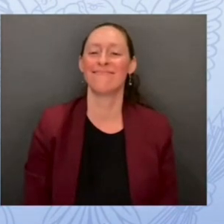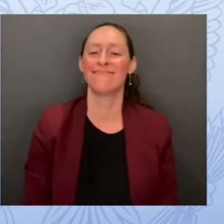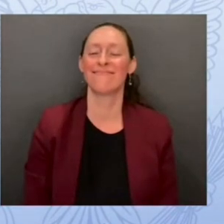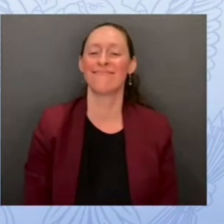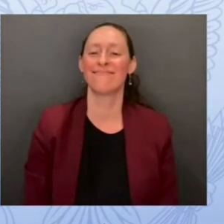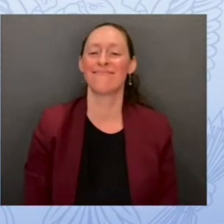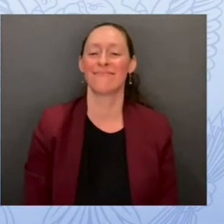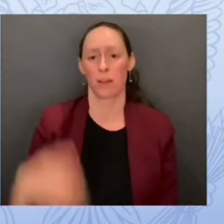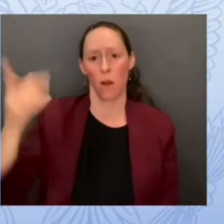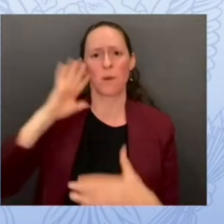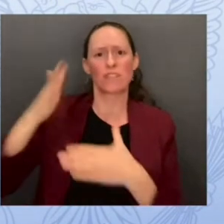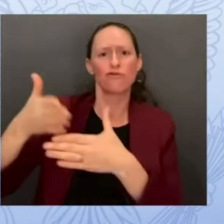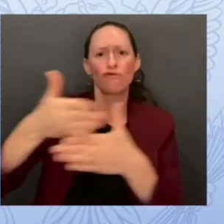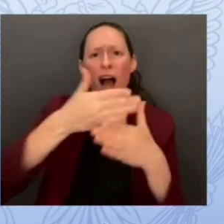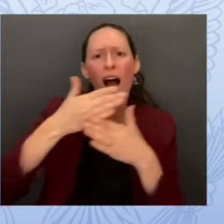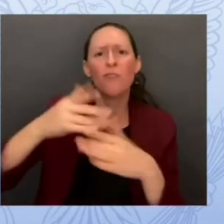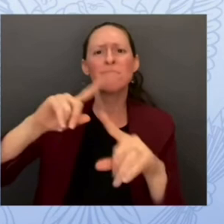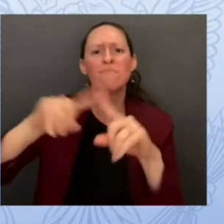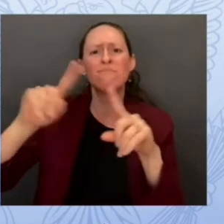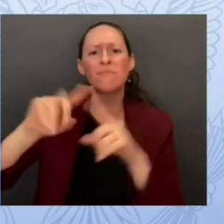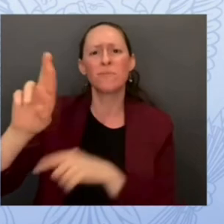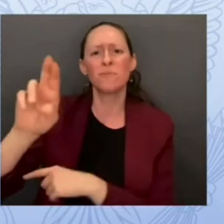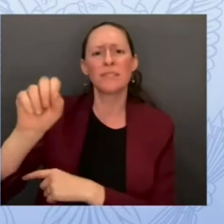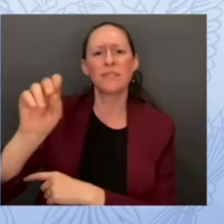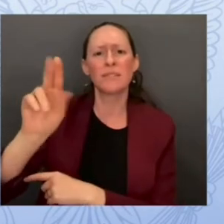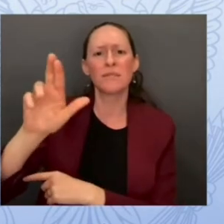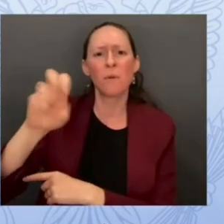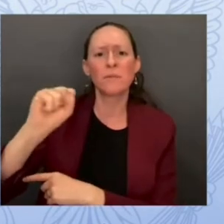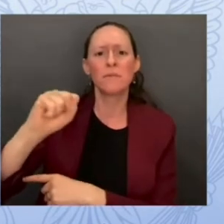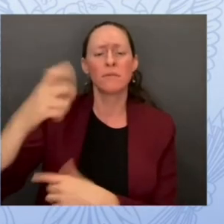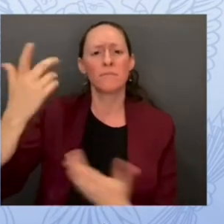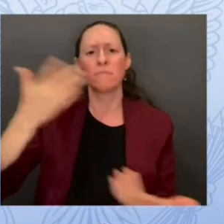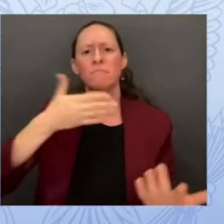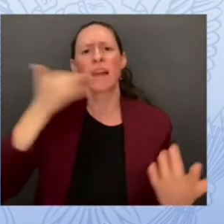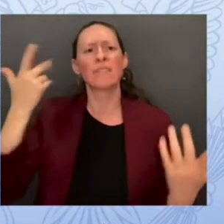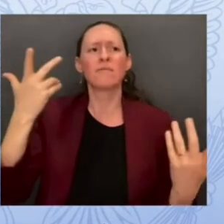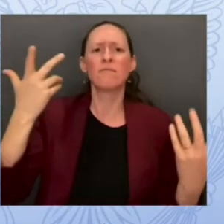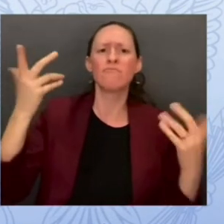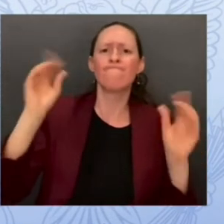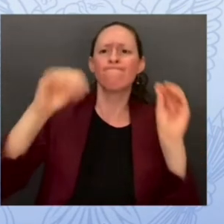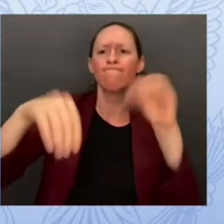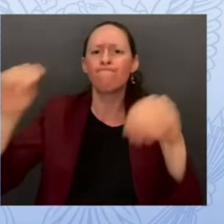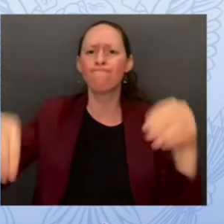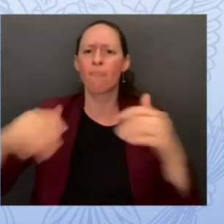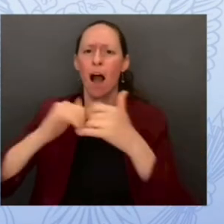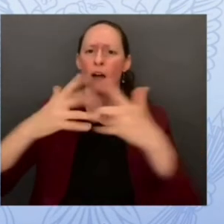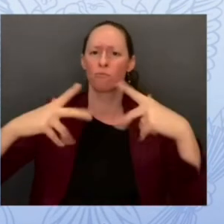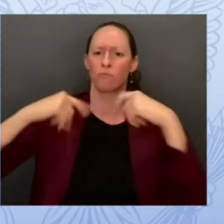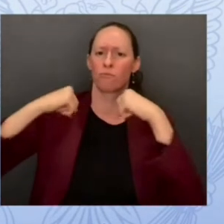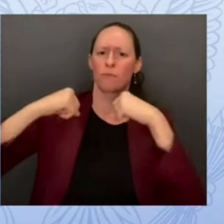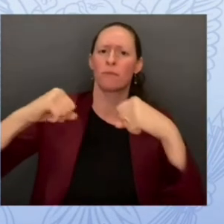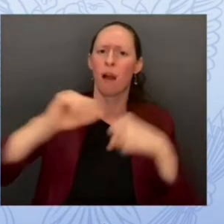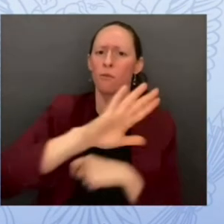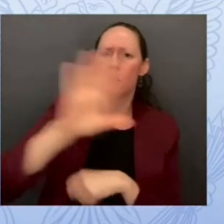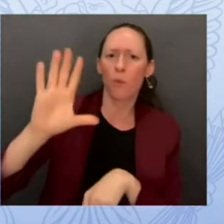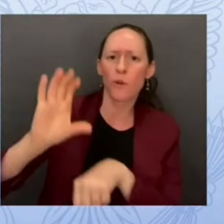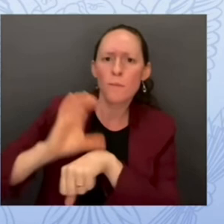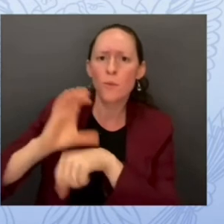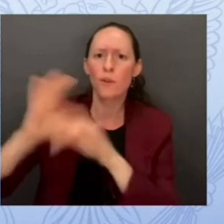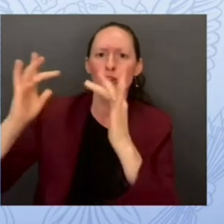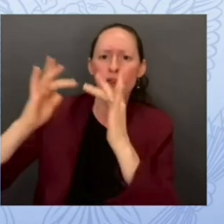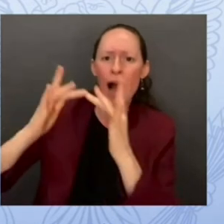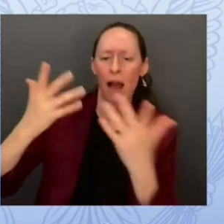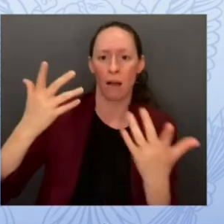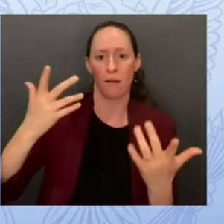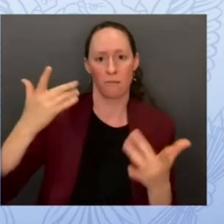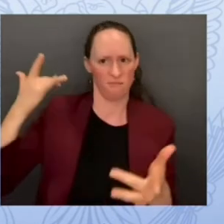best practices to help stop those attacks before they begin and resolve them more quickly when